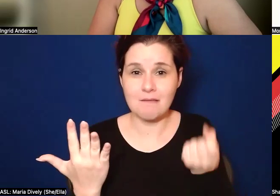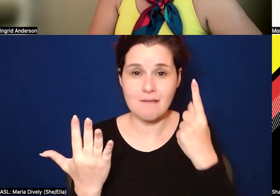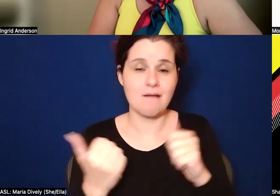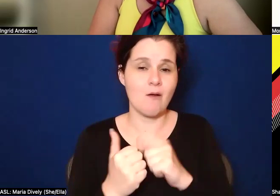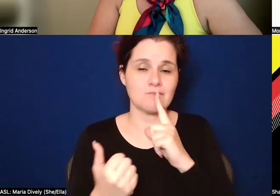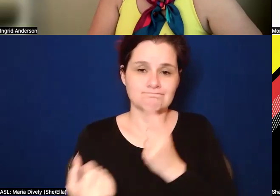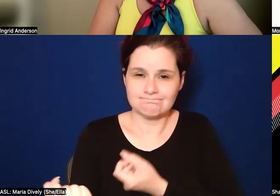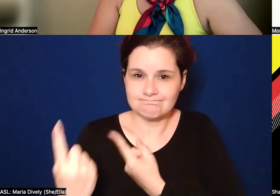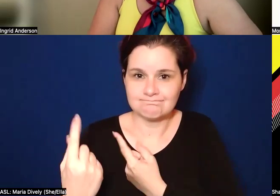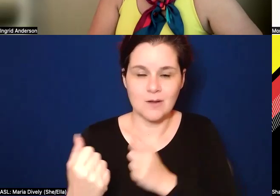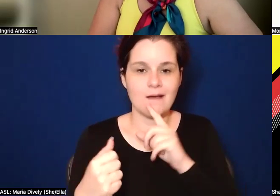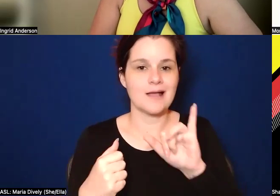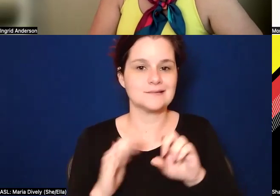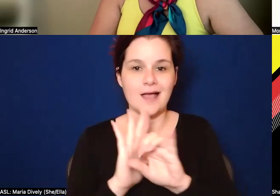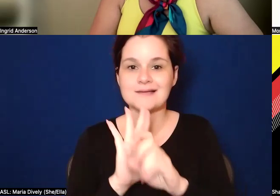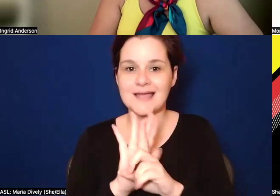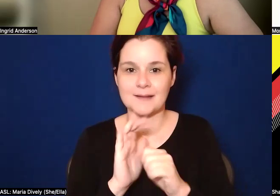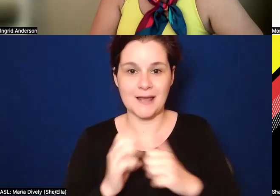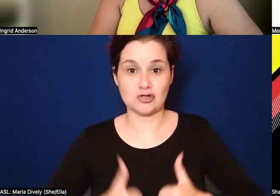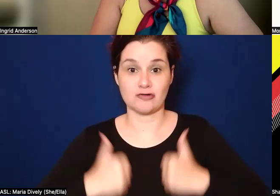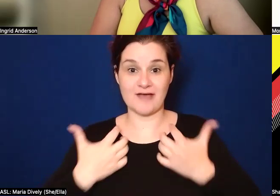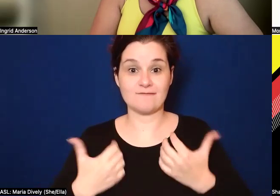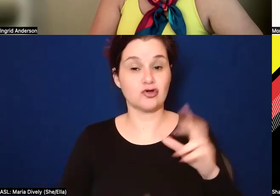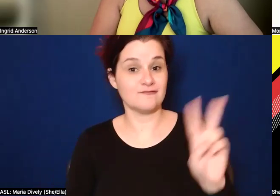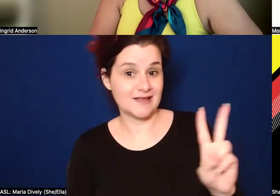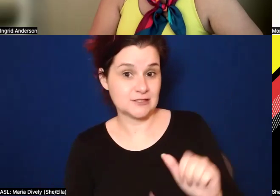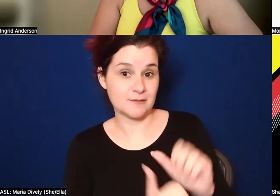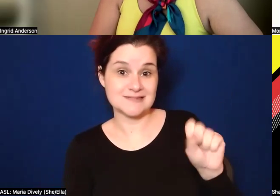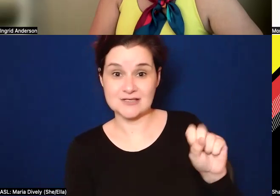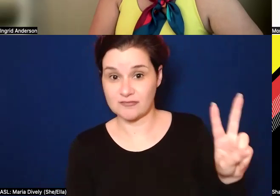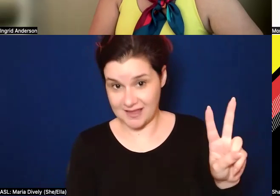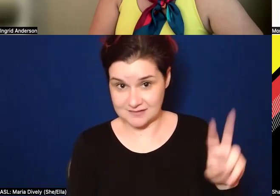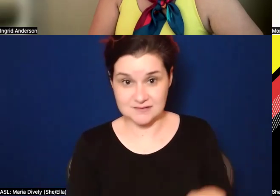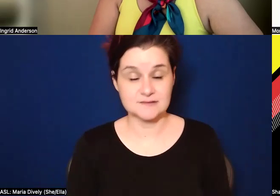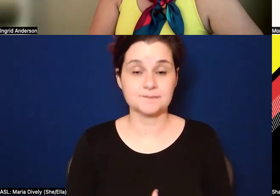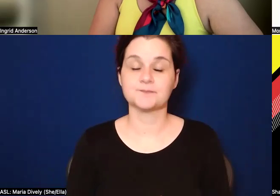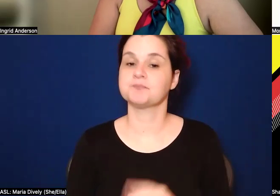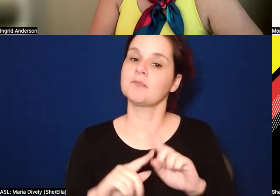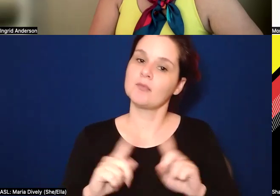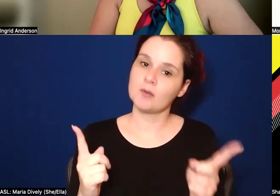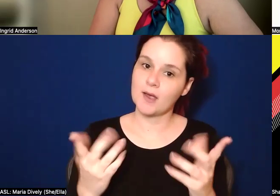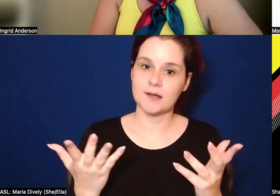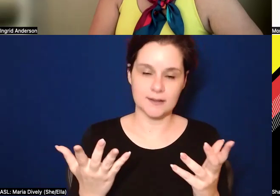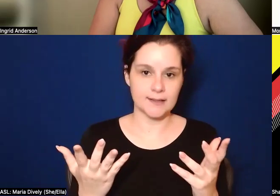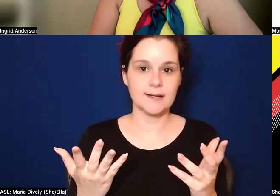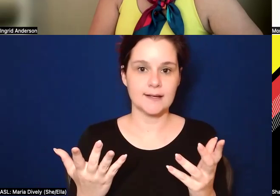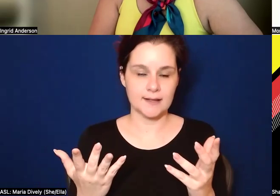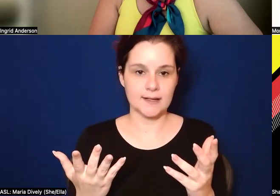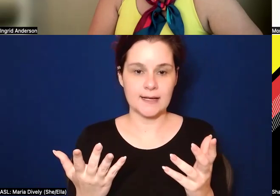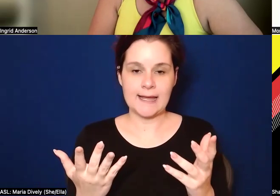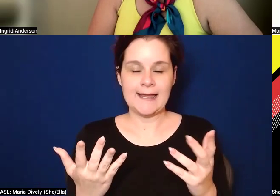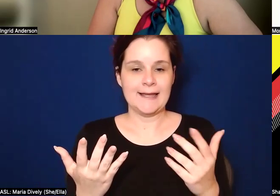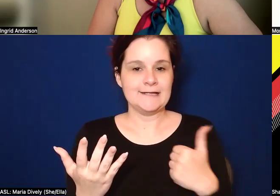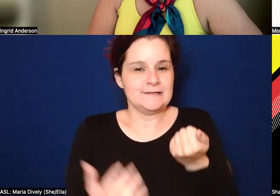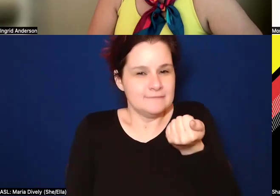empathize with the identity of being a survivor, a victim of, of sexual violence, but how very